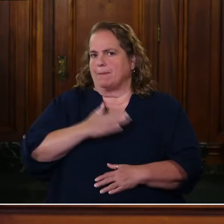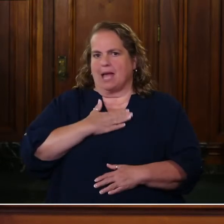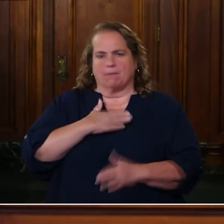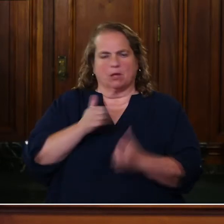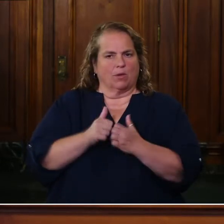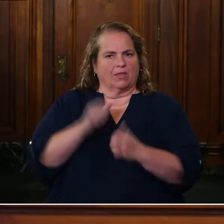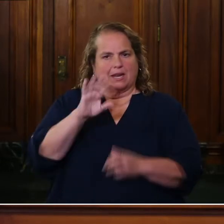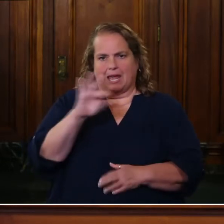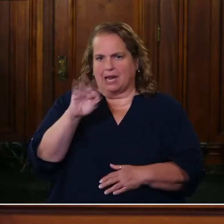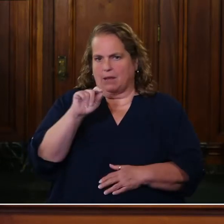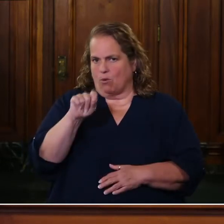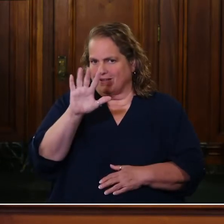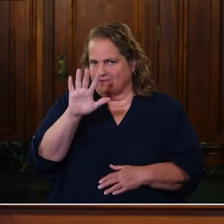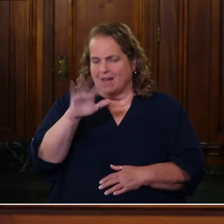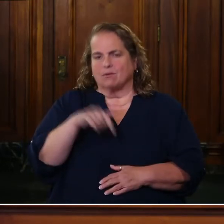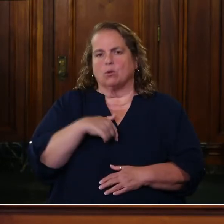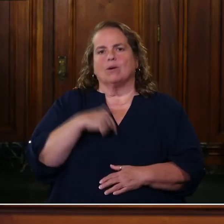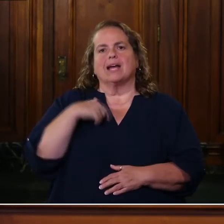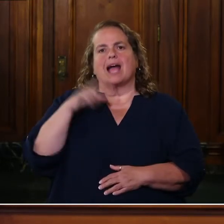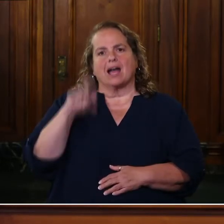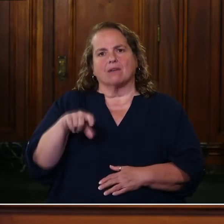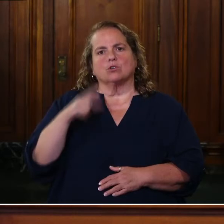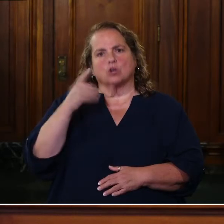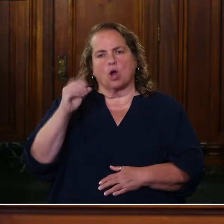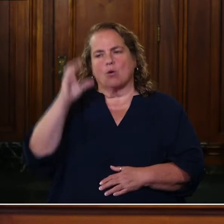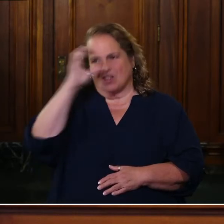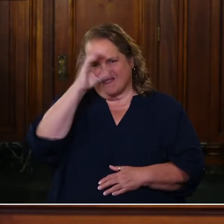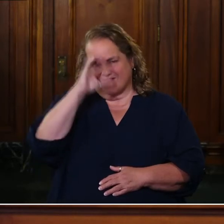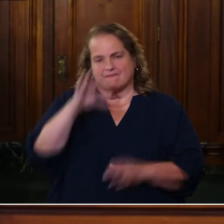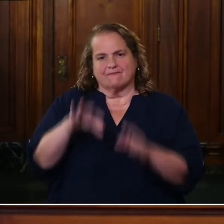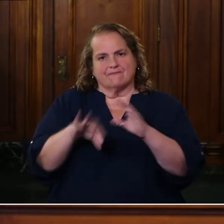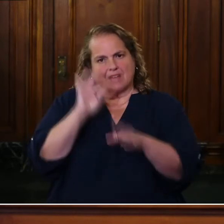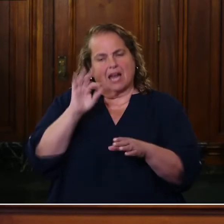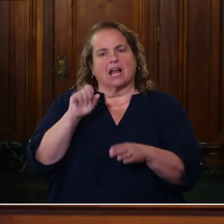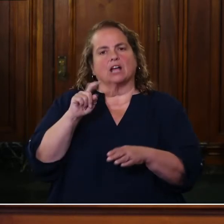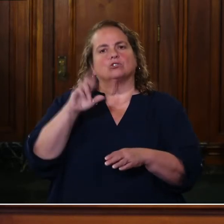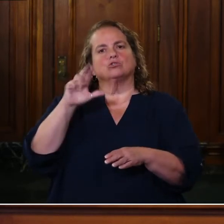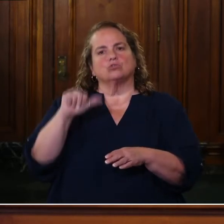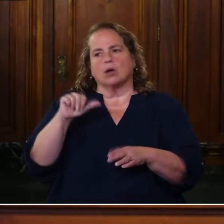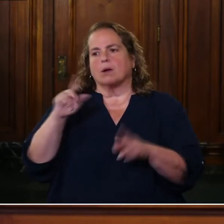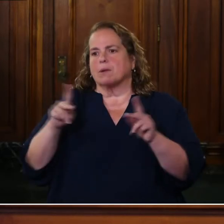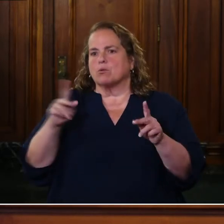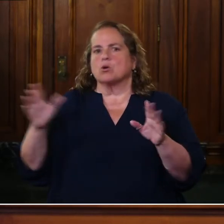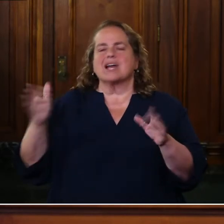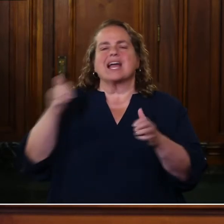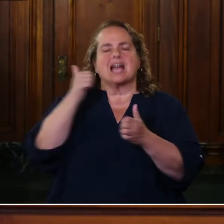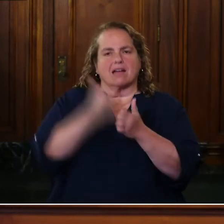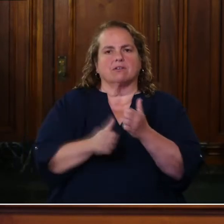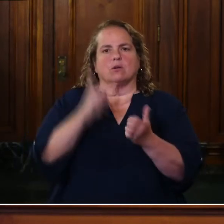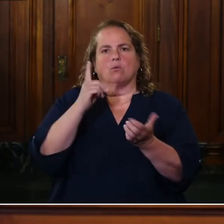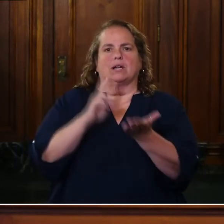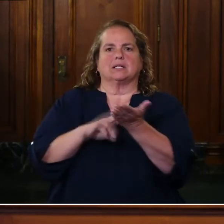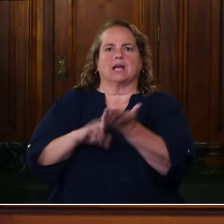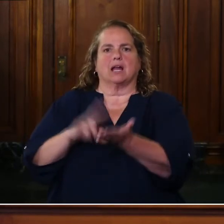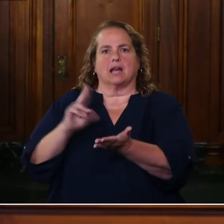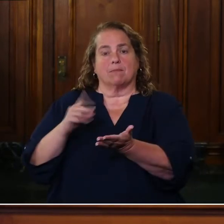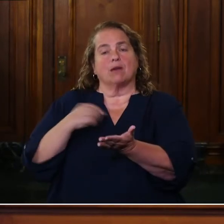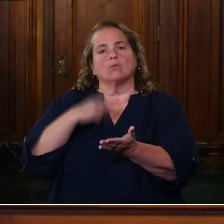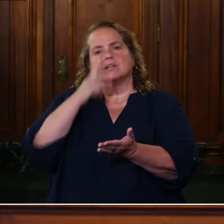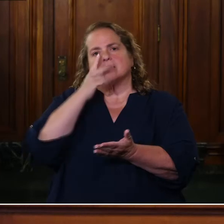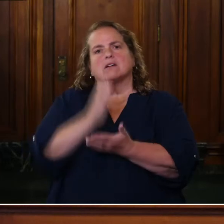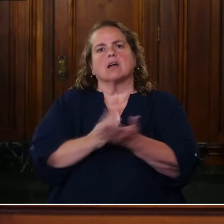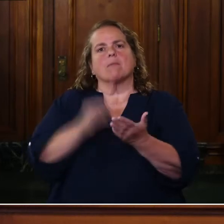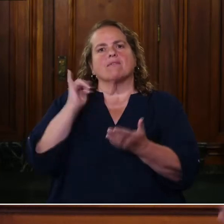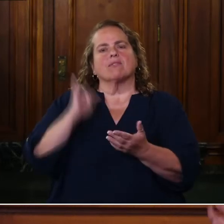.5. We're going to have to go and find those extra individuals. And, and we saw some of that fall off